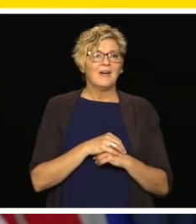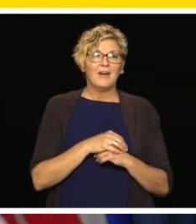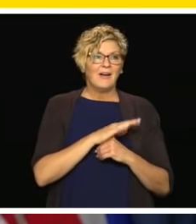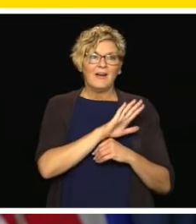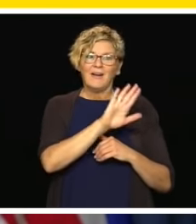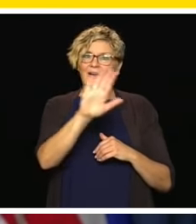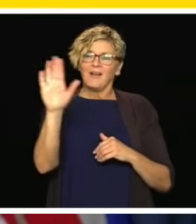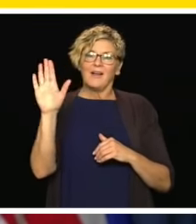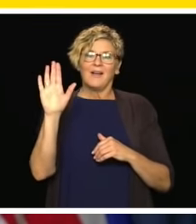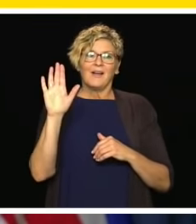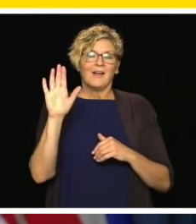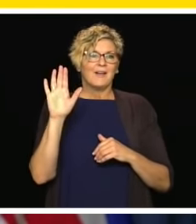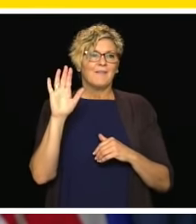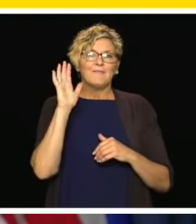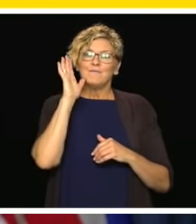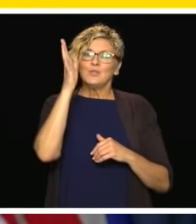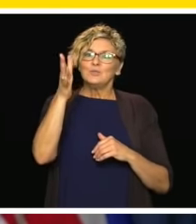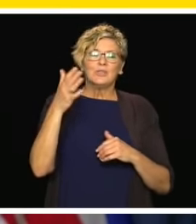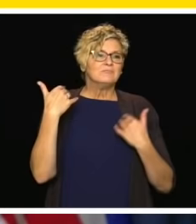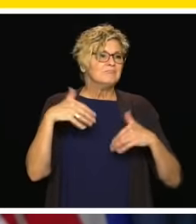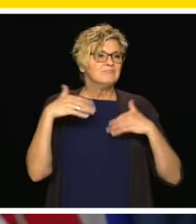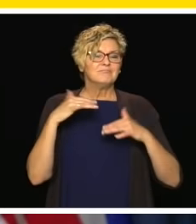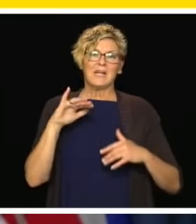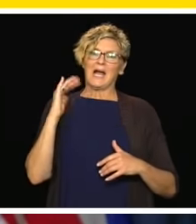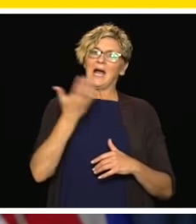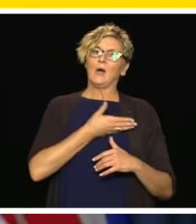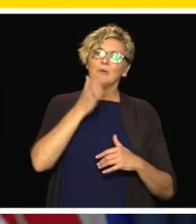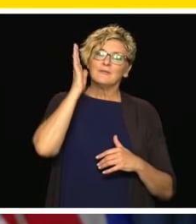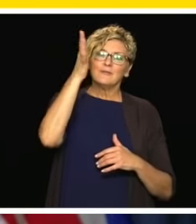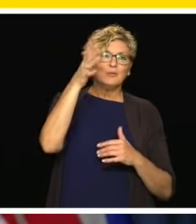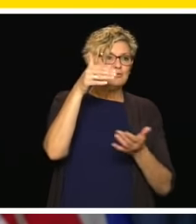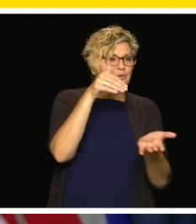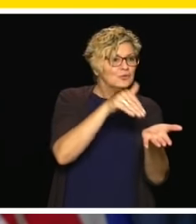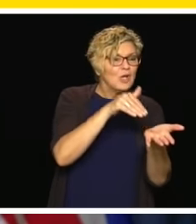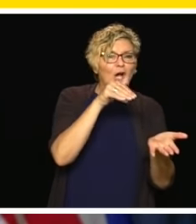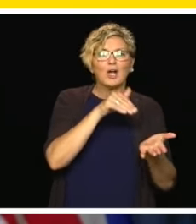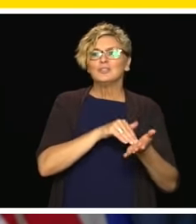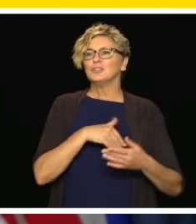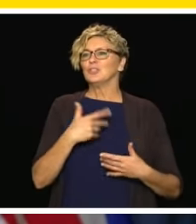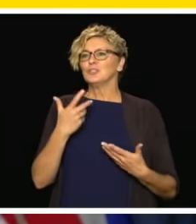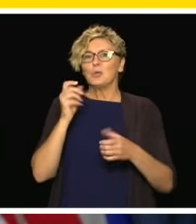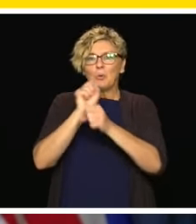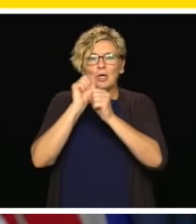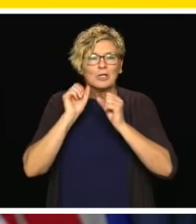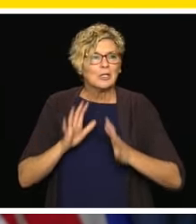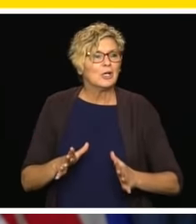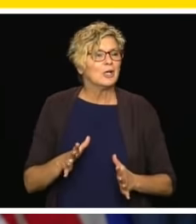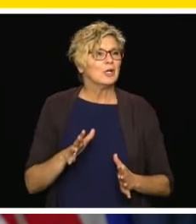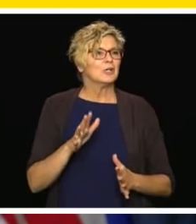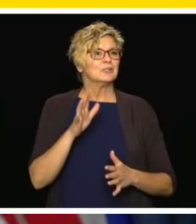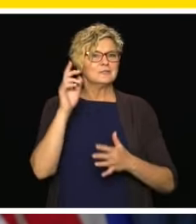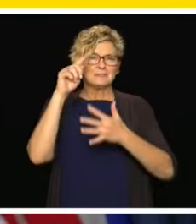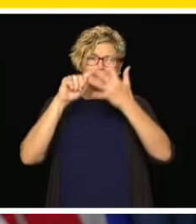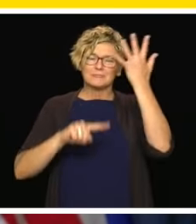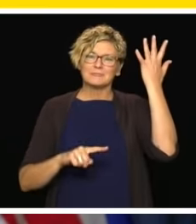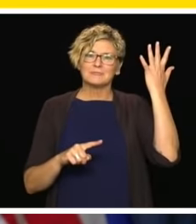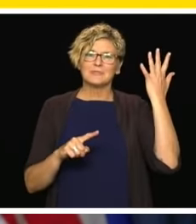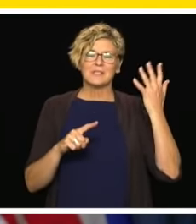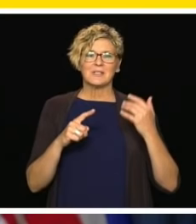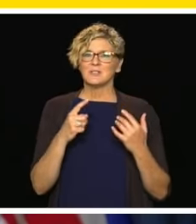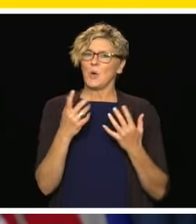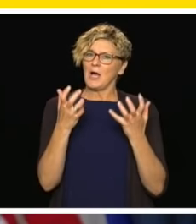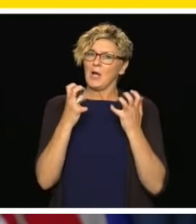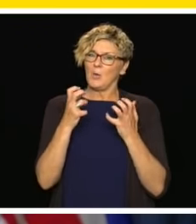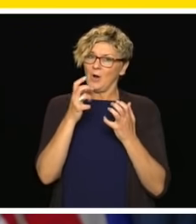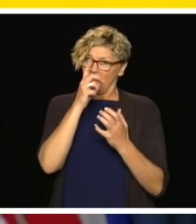society is contained in the class of 2020. And to each of you, I say, go hopefully forward into a future that is